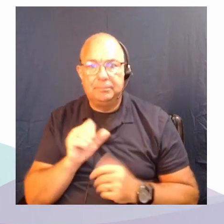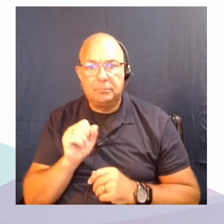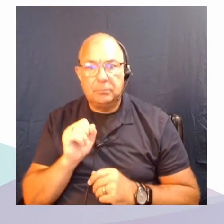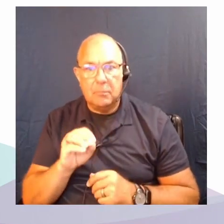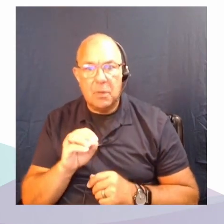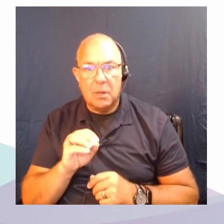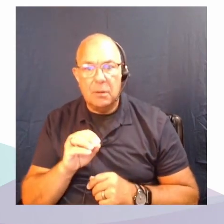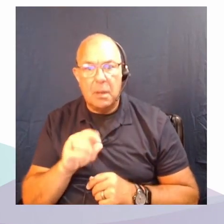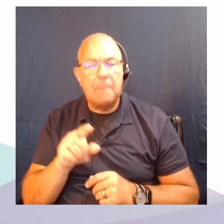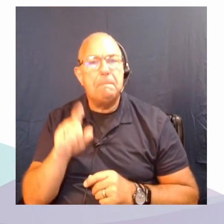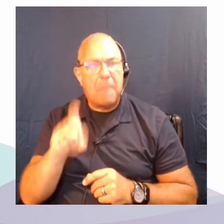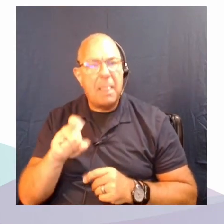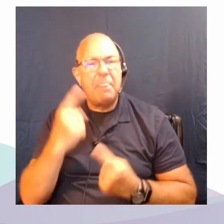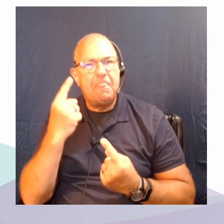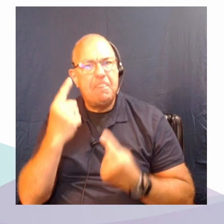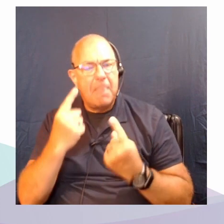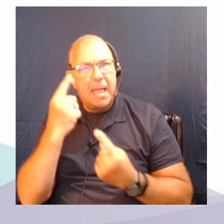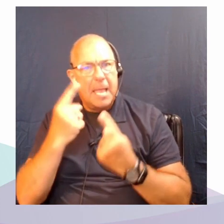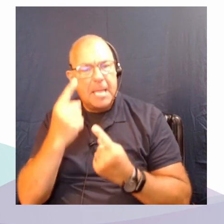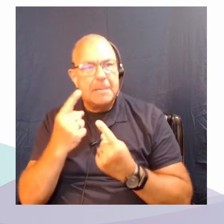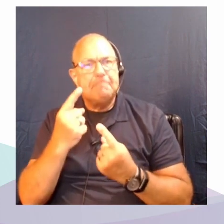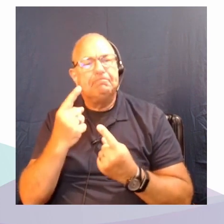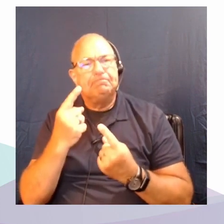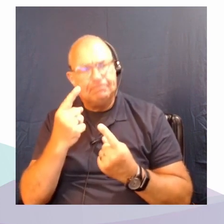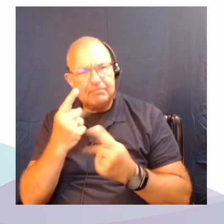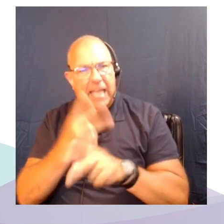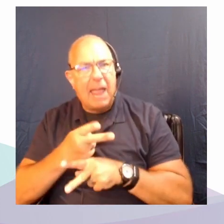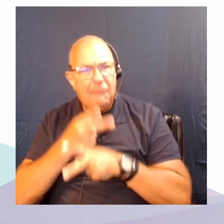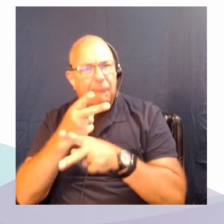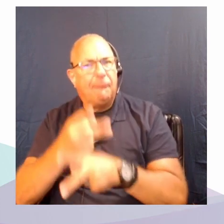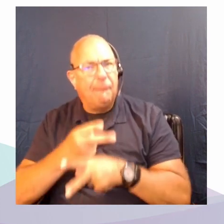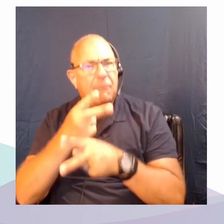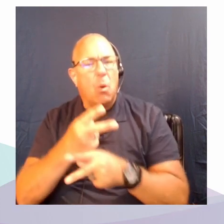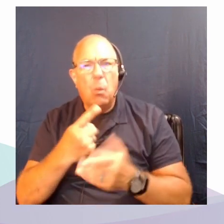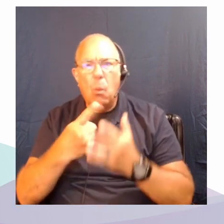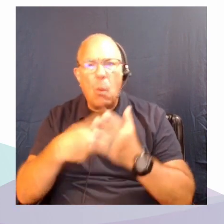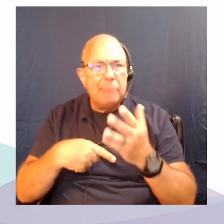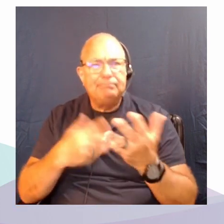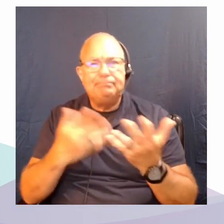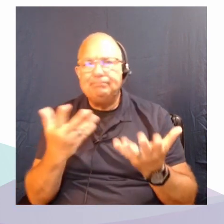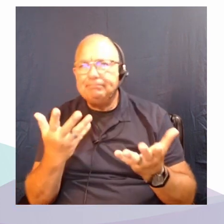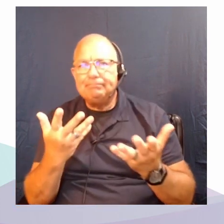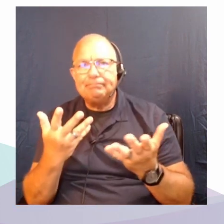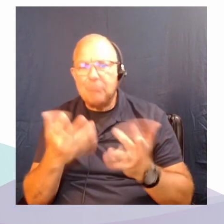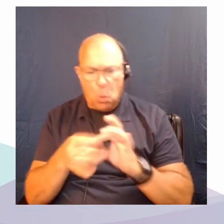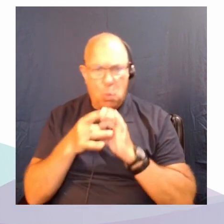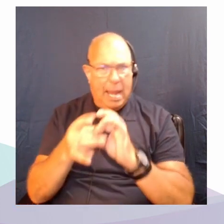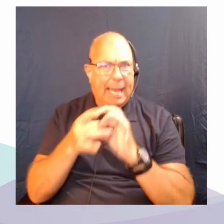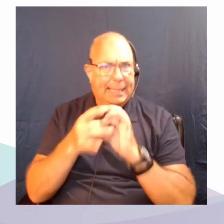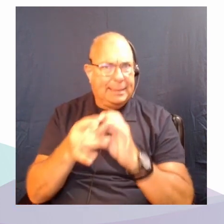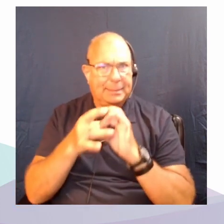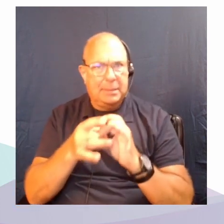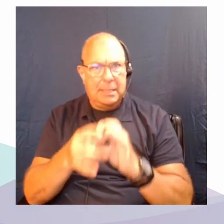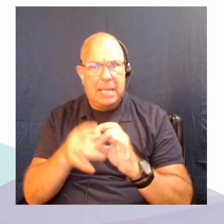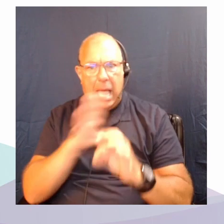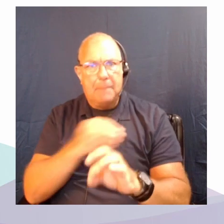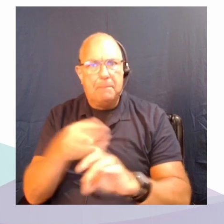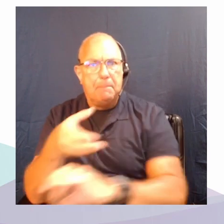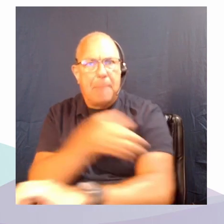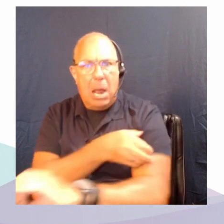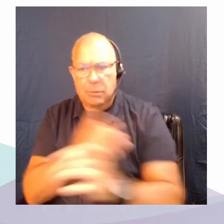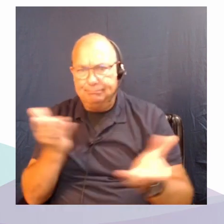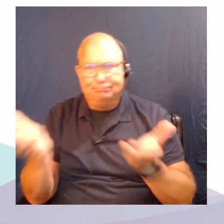meaningfully about what kinds of relationships and relationships of power we want to cultivate